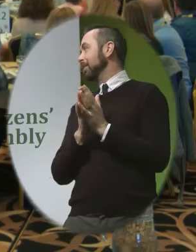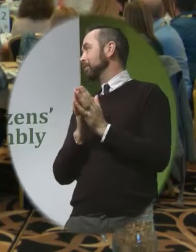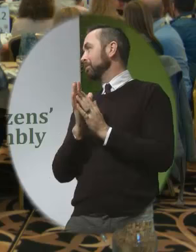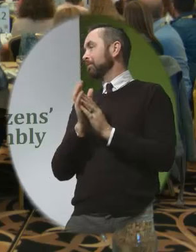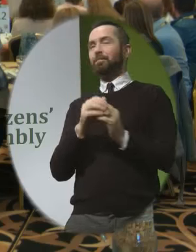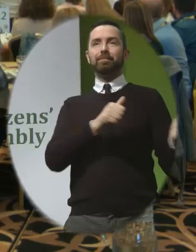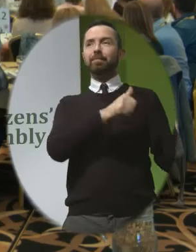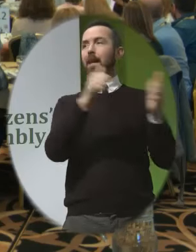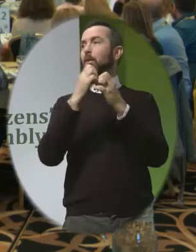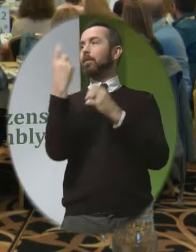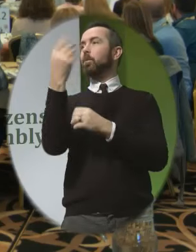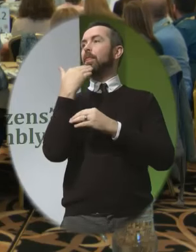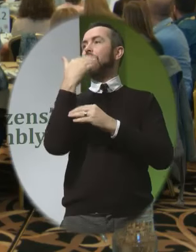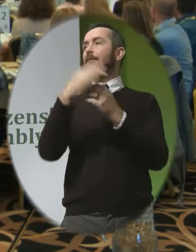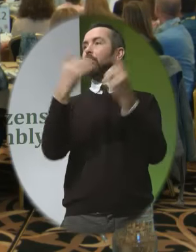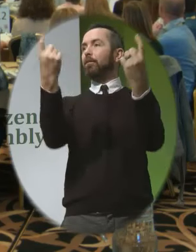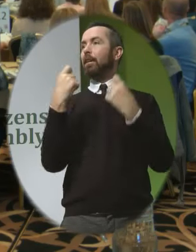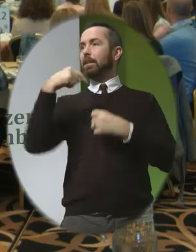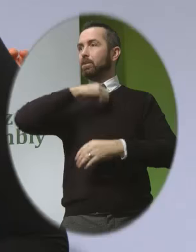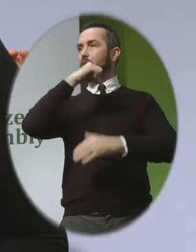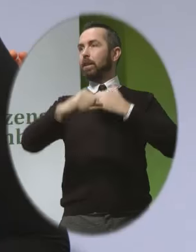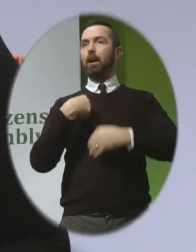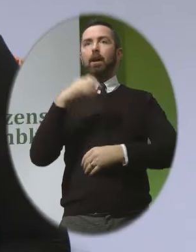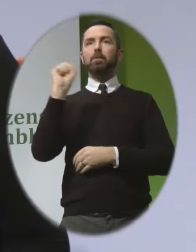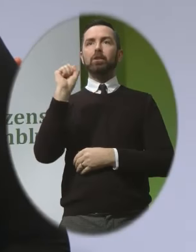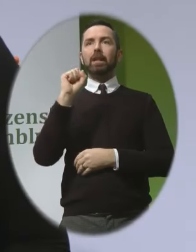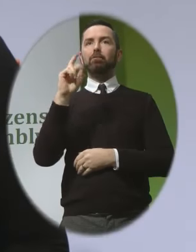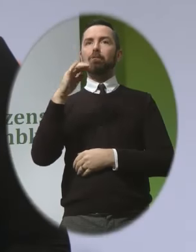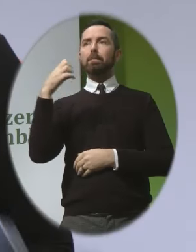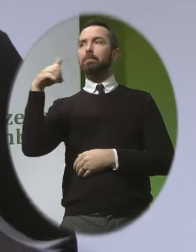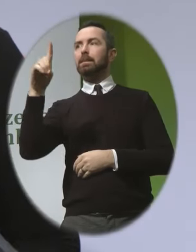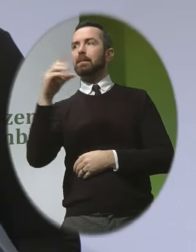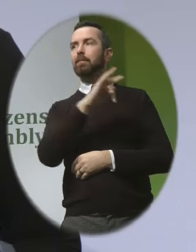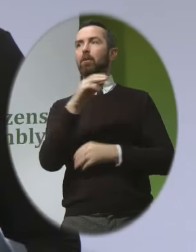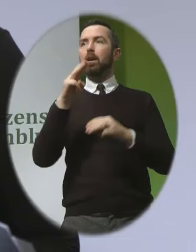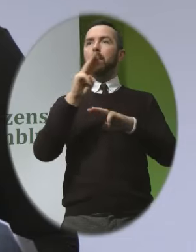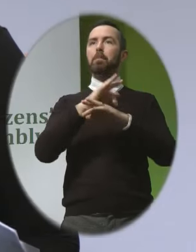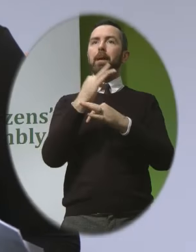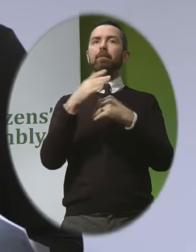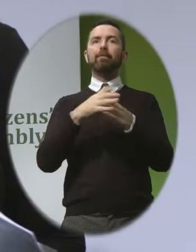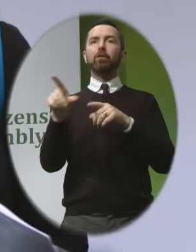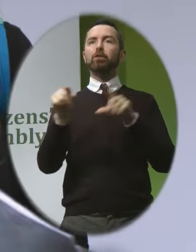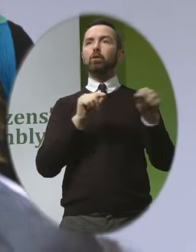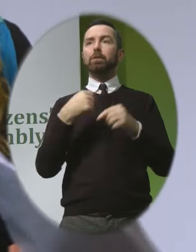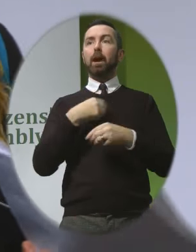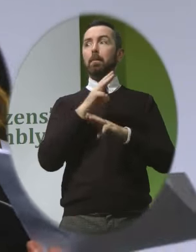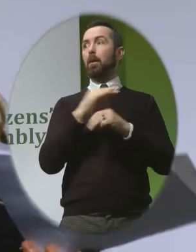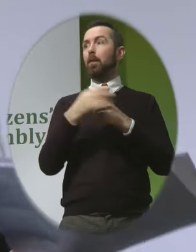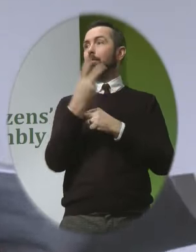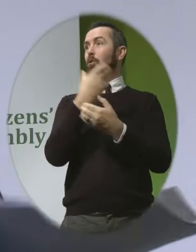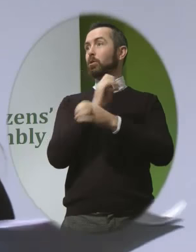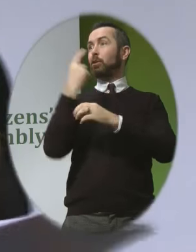Redmond hi everyone and thanks for inviting us here today I'm Sinead Redmond from Parents for Choice I'm a mother of two children one of whom we've